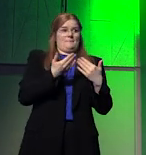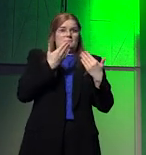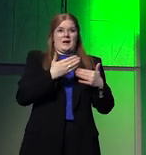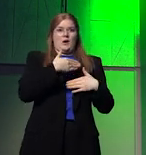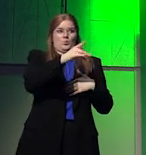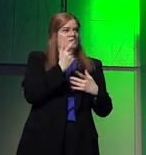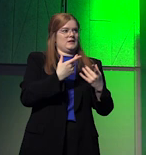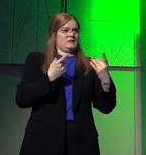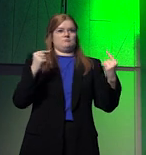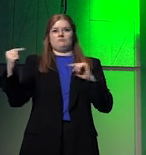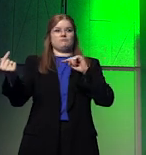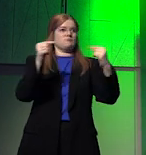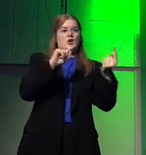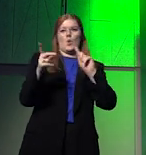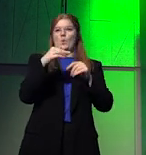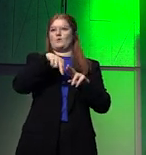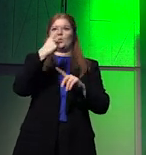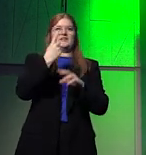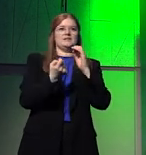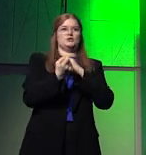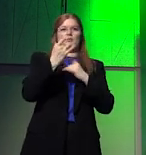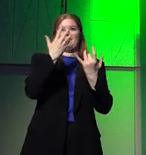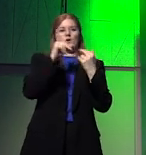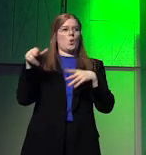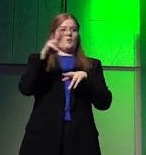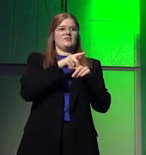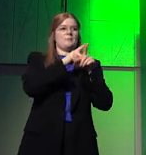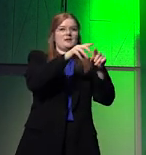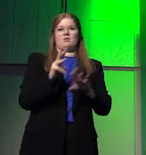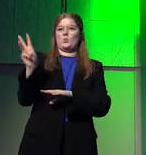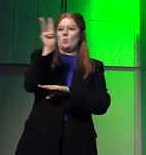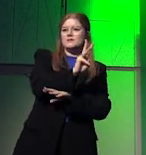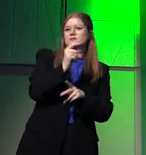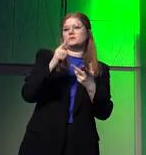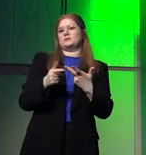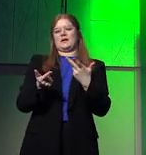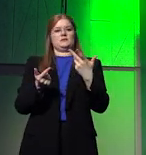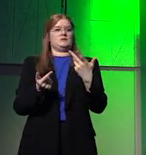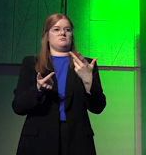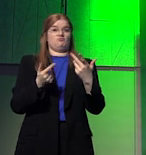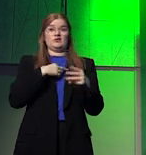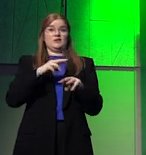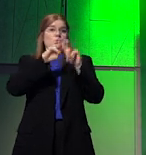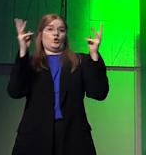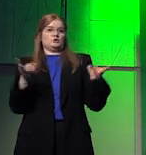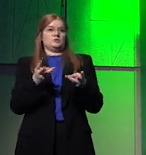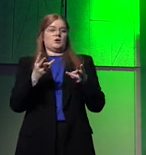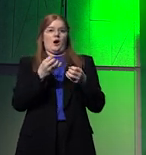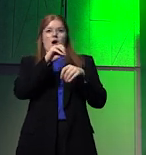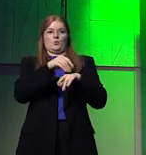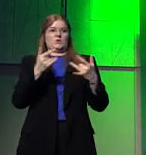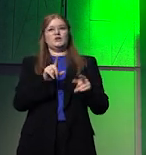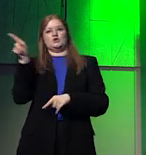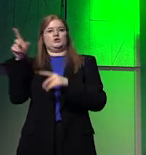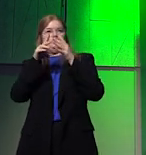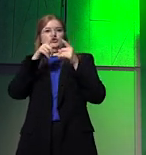they're playing over an issue regarding over dependency of the West and, frankly, the world on China,